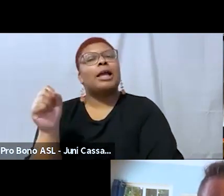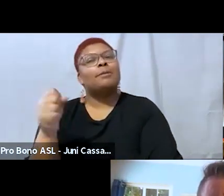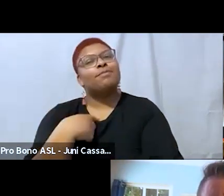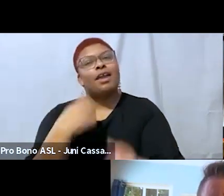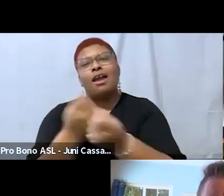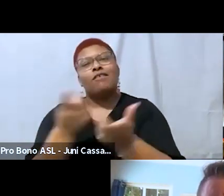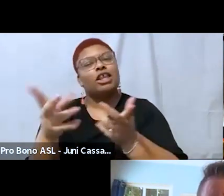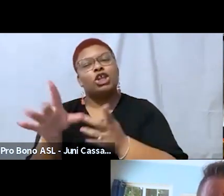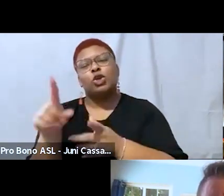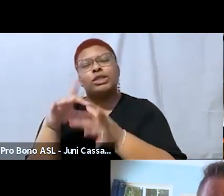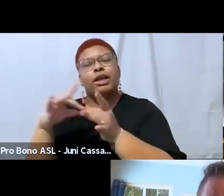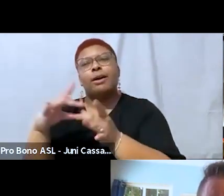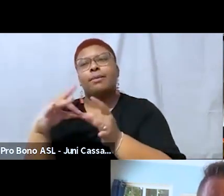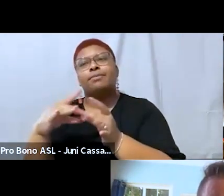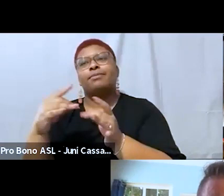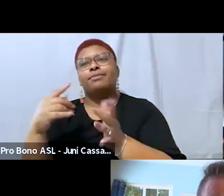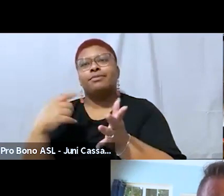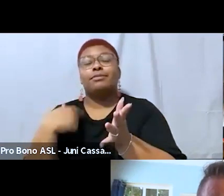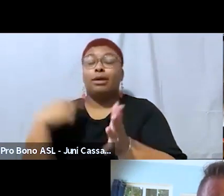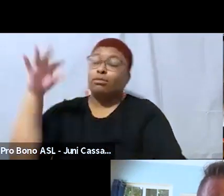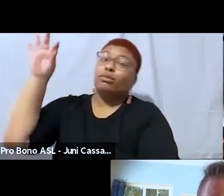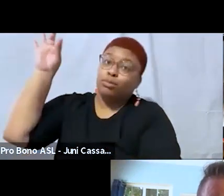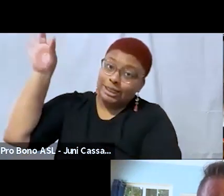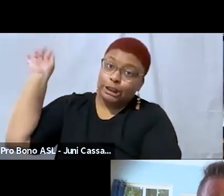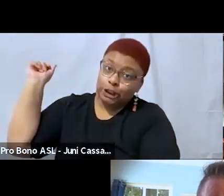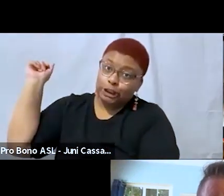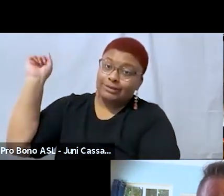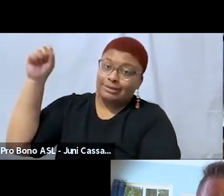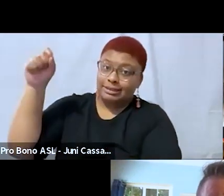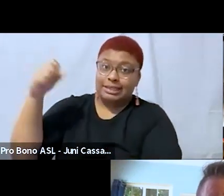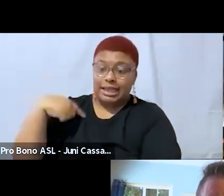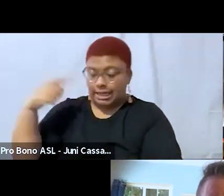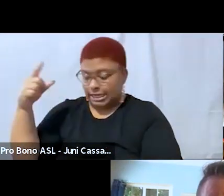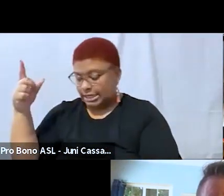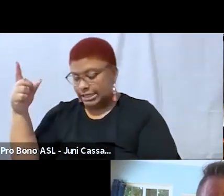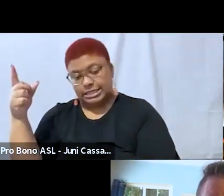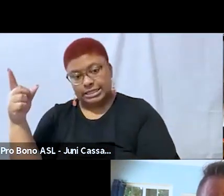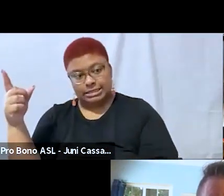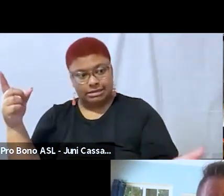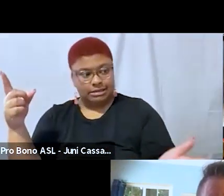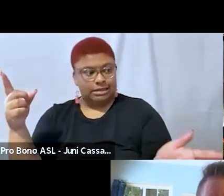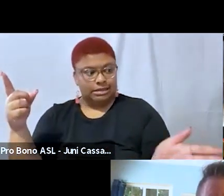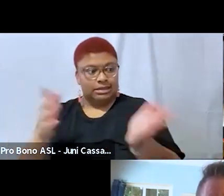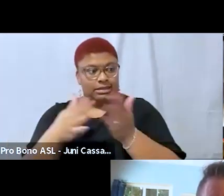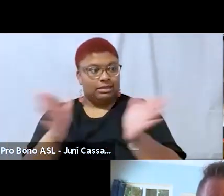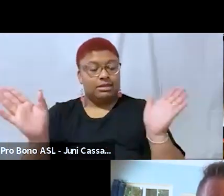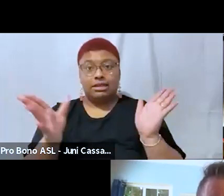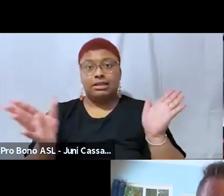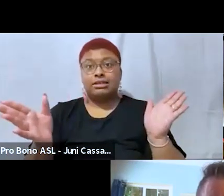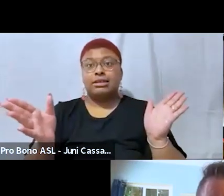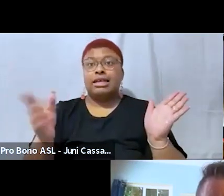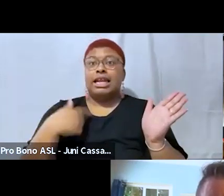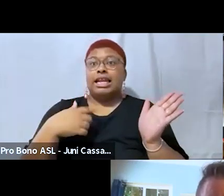like i preached like and it's it's more overarching and it's much more menacing than